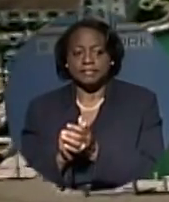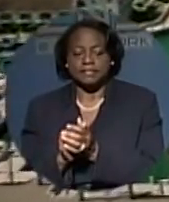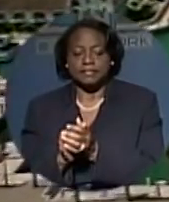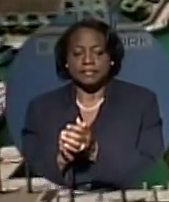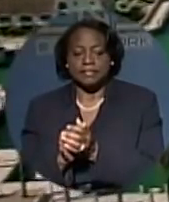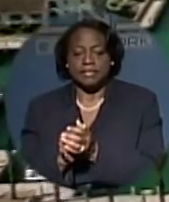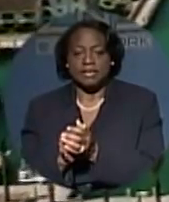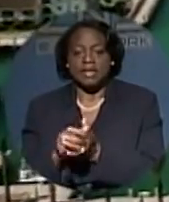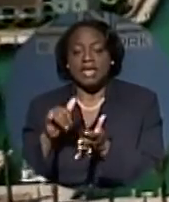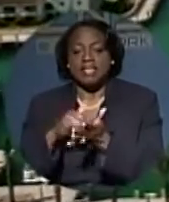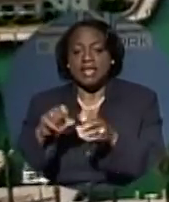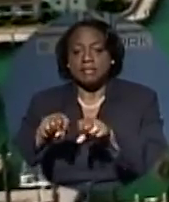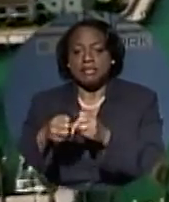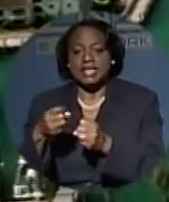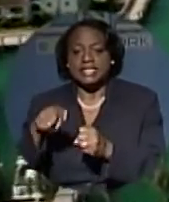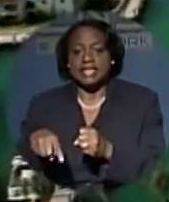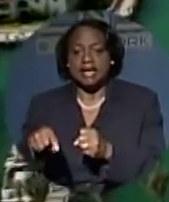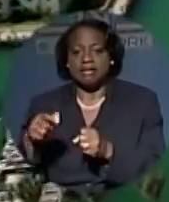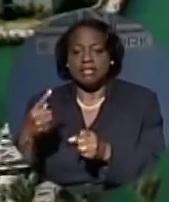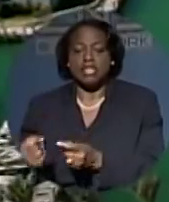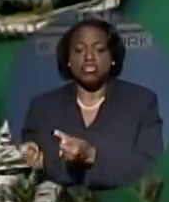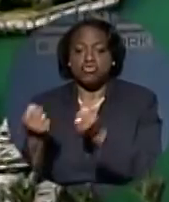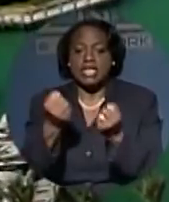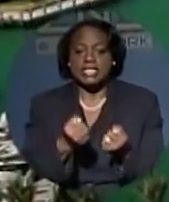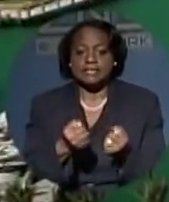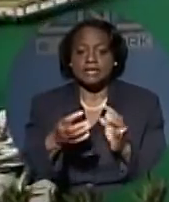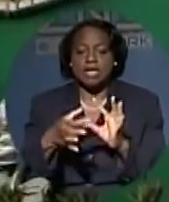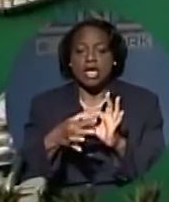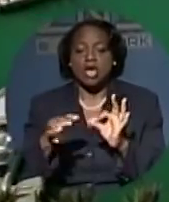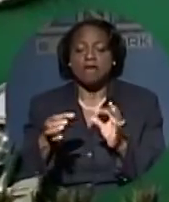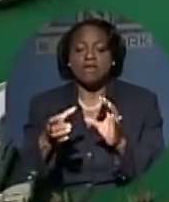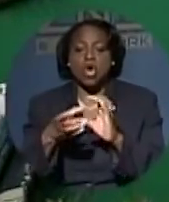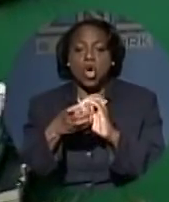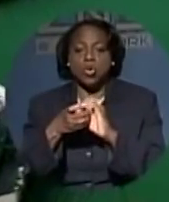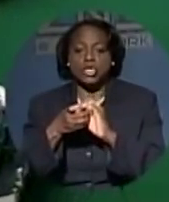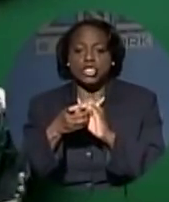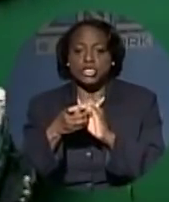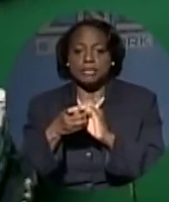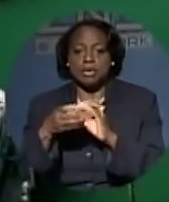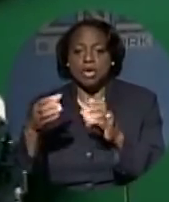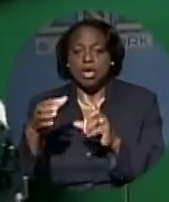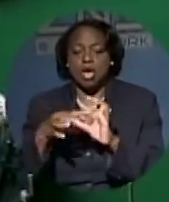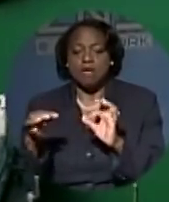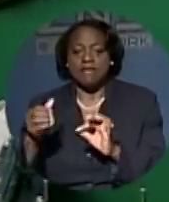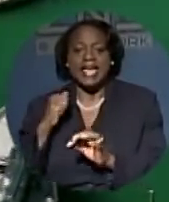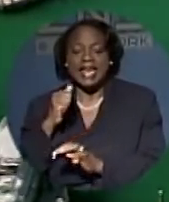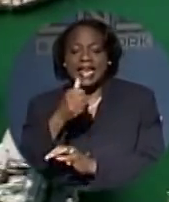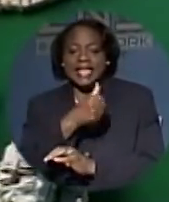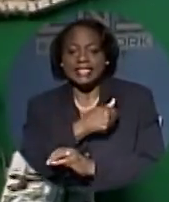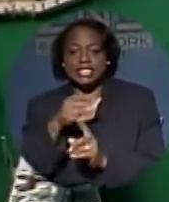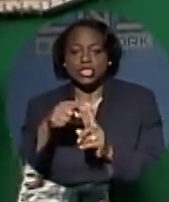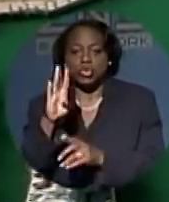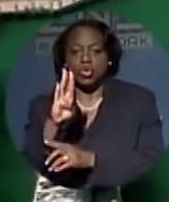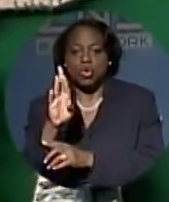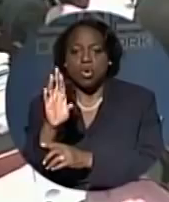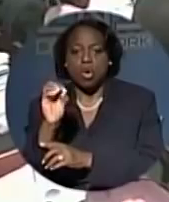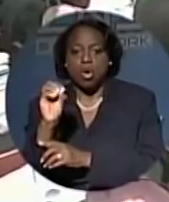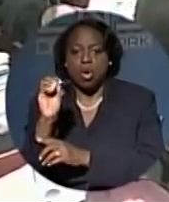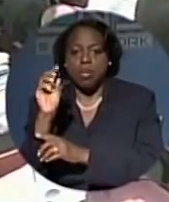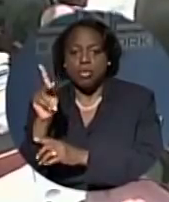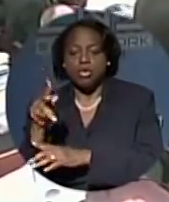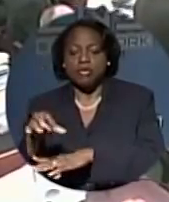That pretty much breaks down the transfer of ownership of Kirzner International Properties Paradise Island to Brookfield Asset Management.